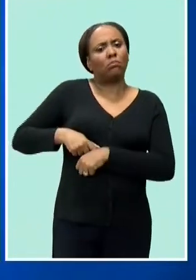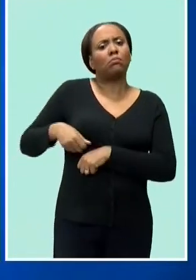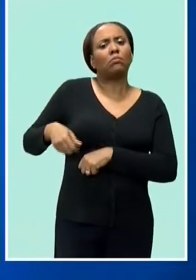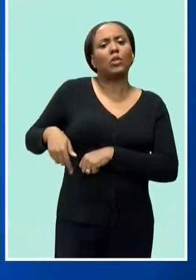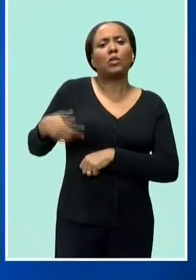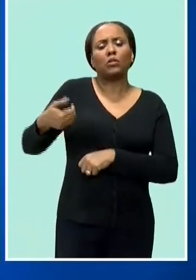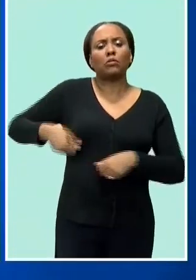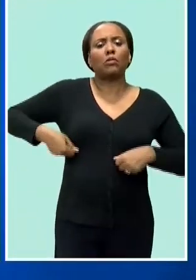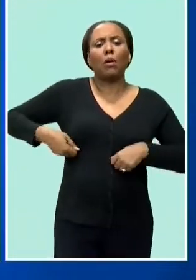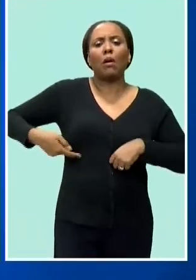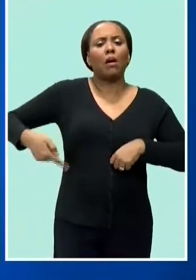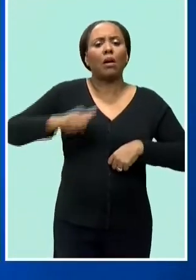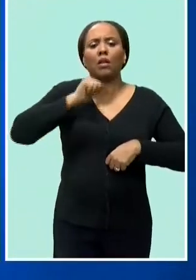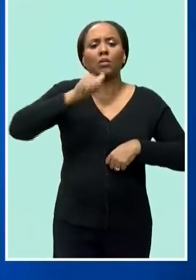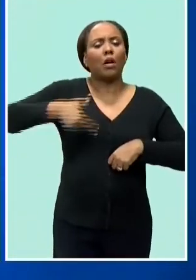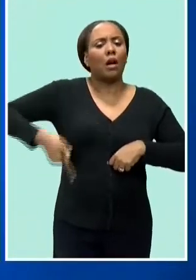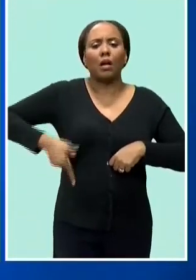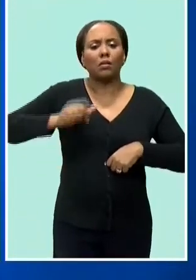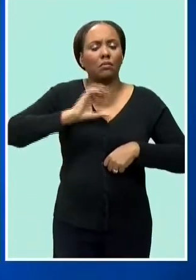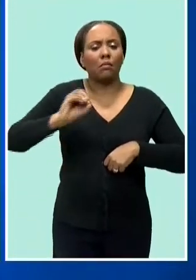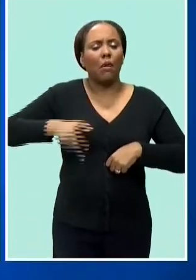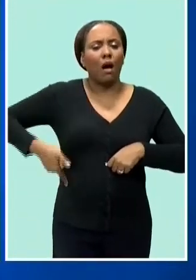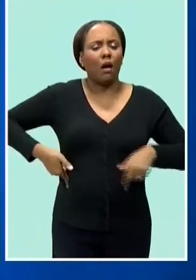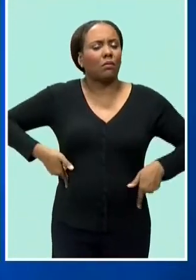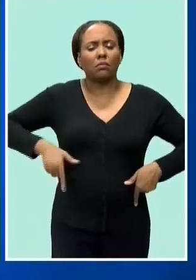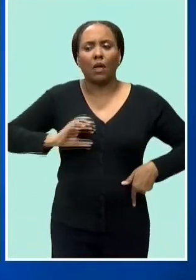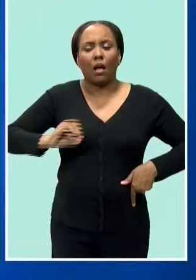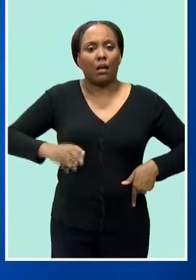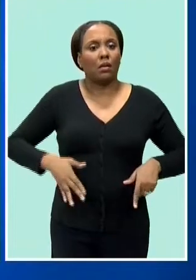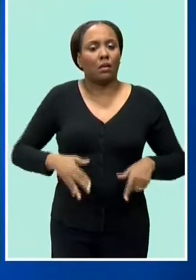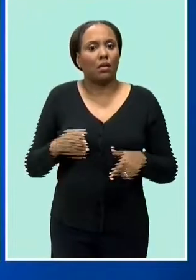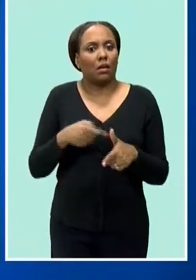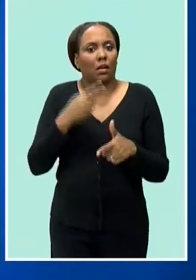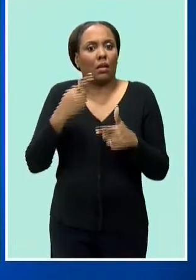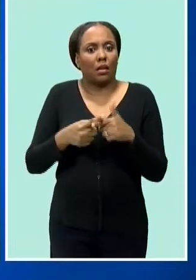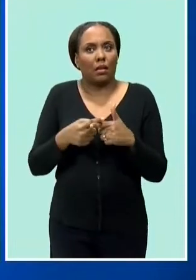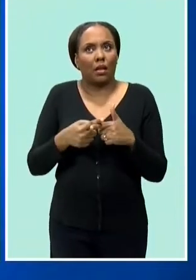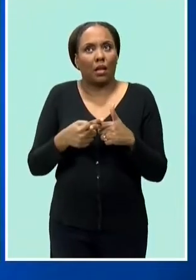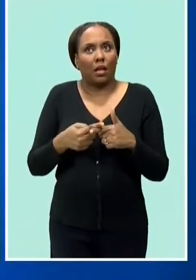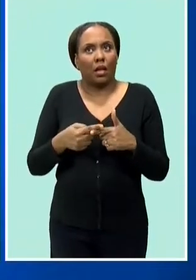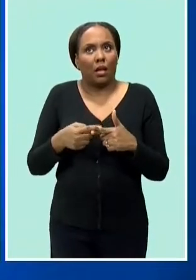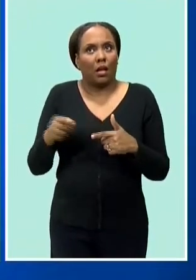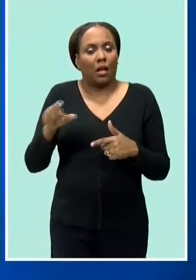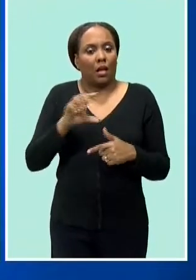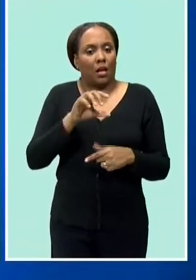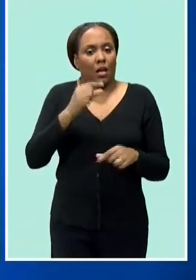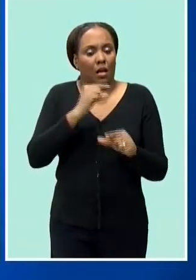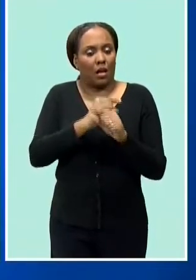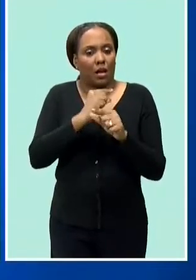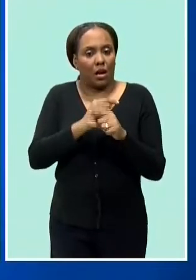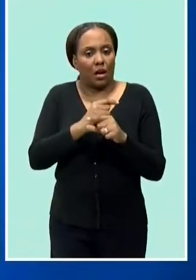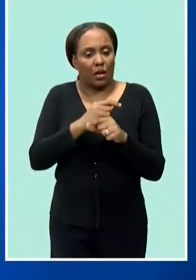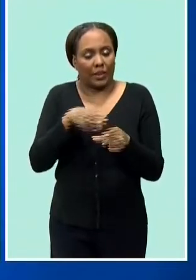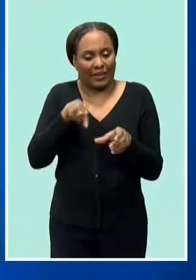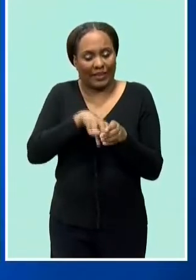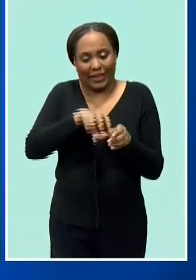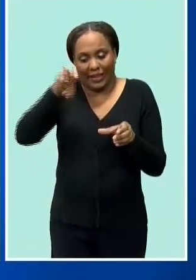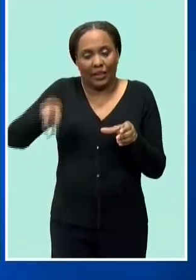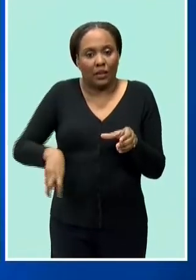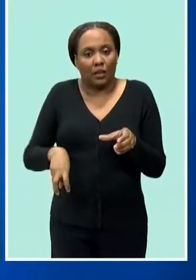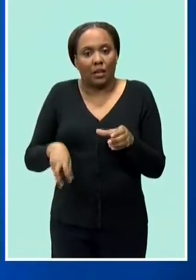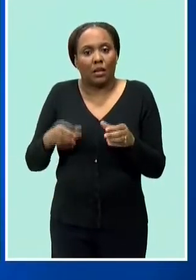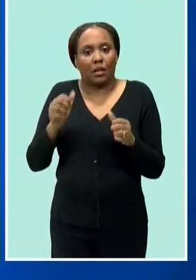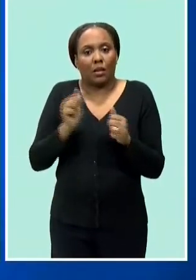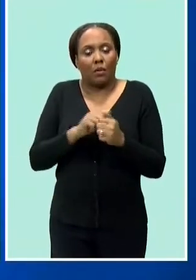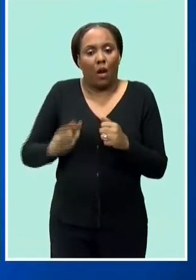unarmed was shot by someone in the vehicle seconds later an armed guard in the passenger seat emerged with